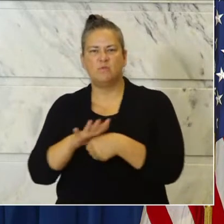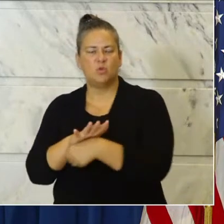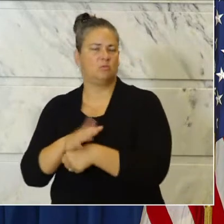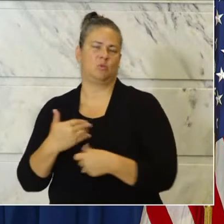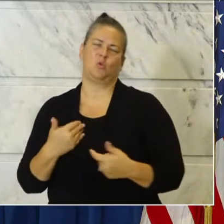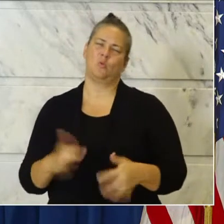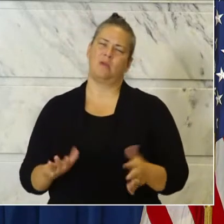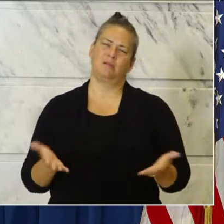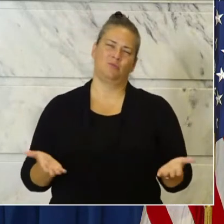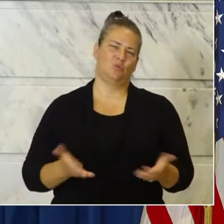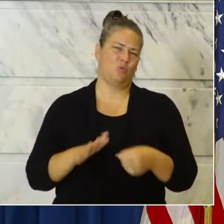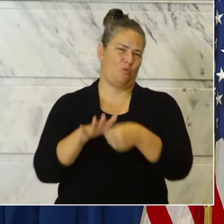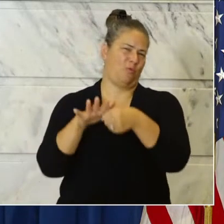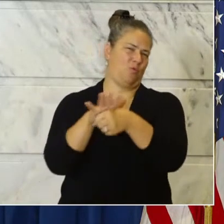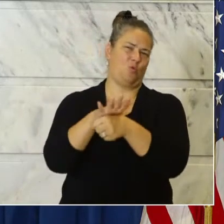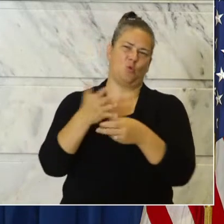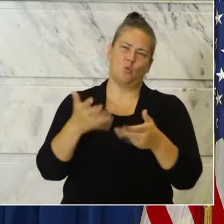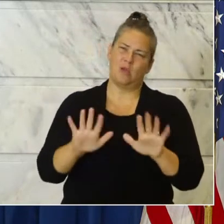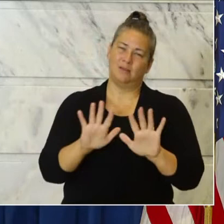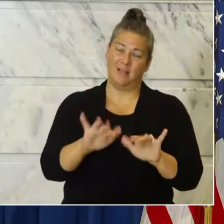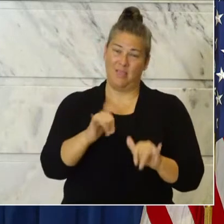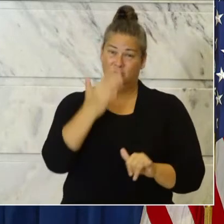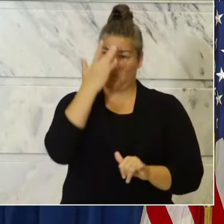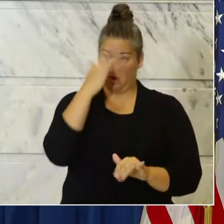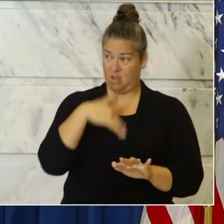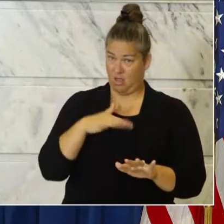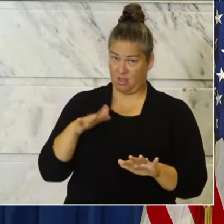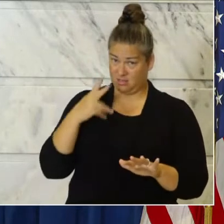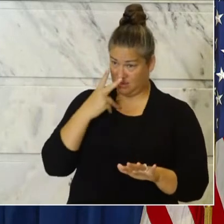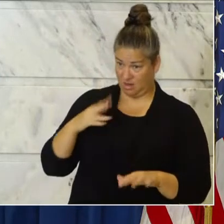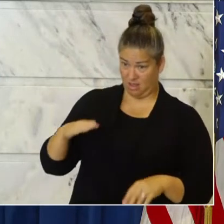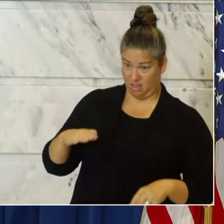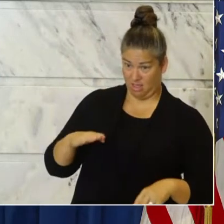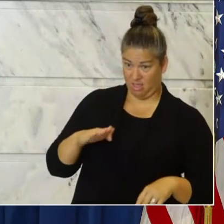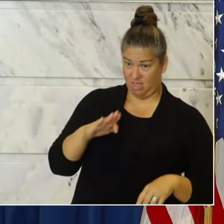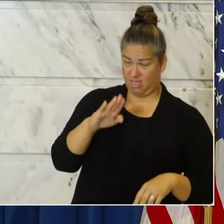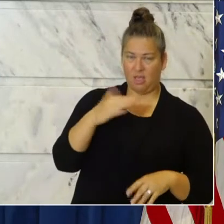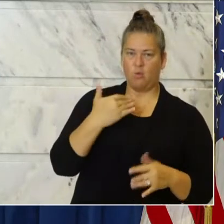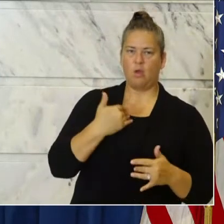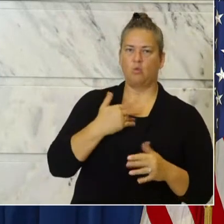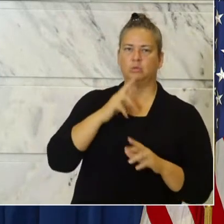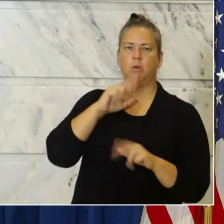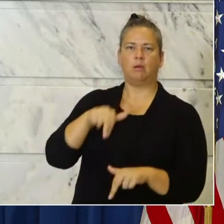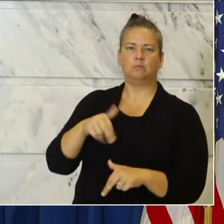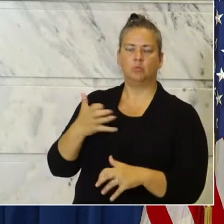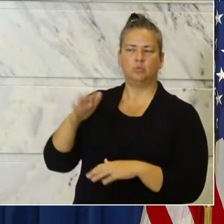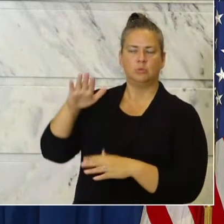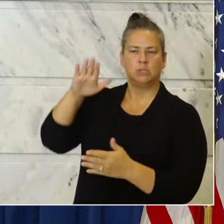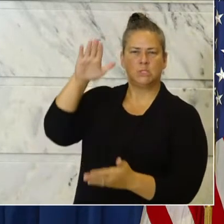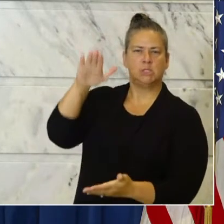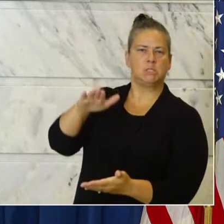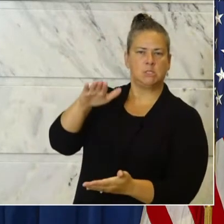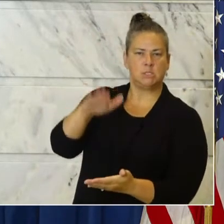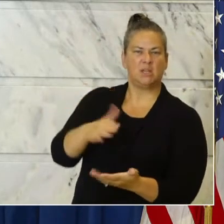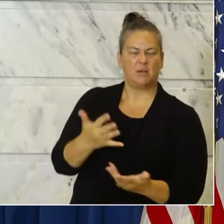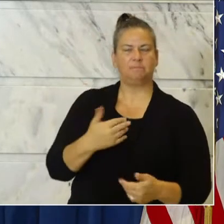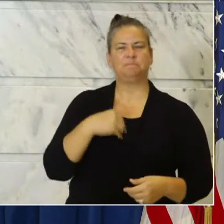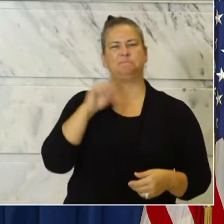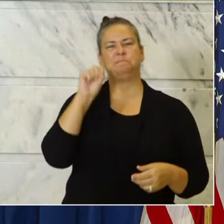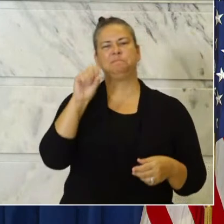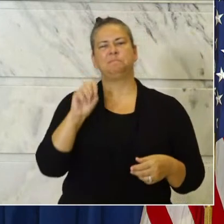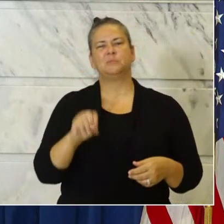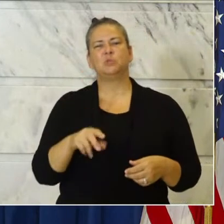That's why we're acting early to stop this rise that we're seeing new cases by county. I'll just do the double digit